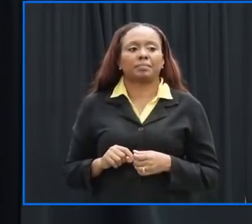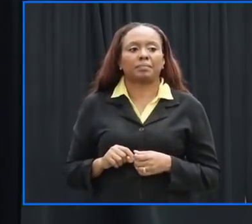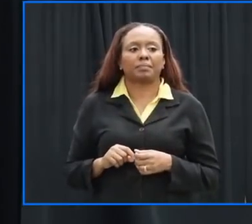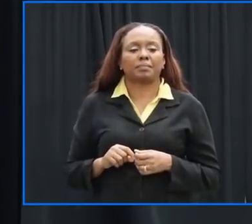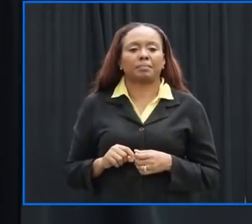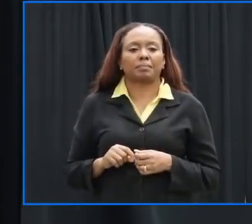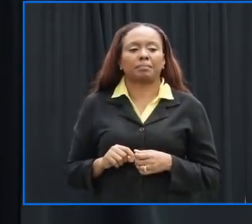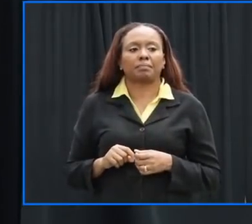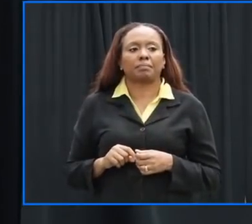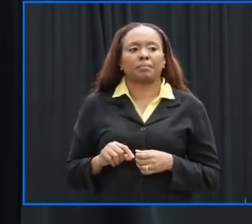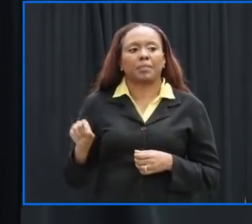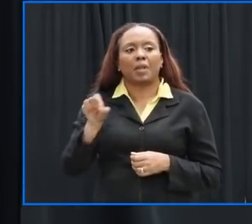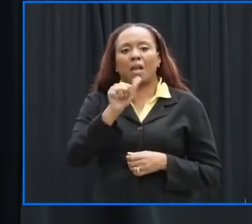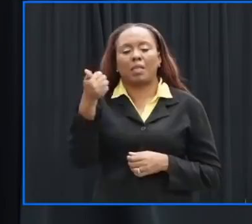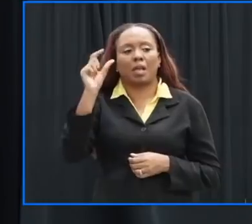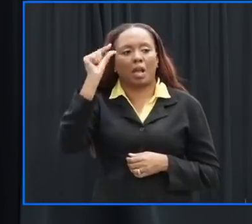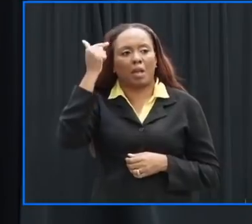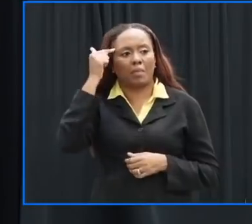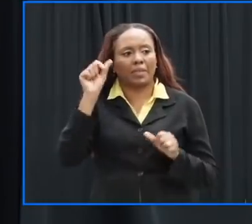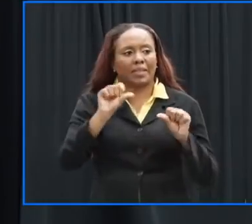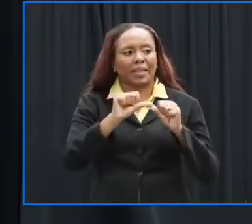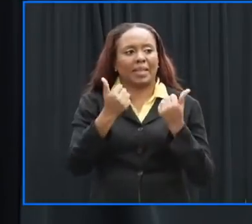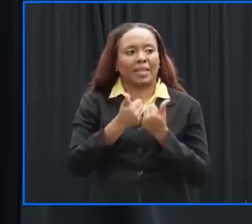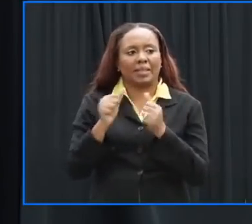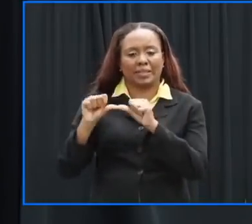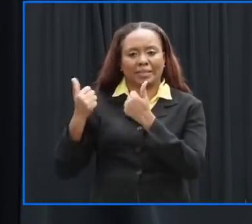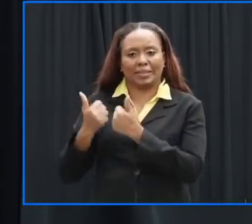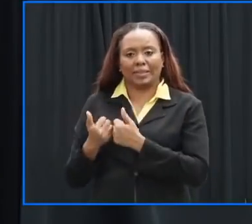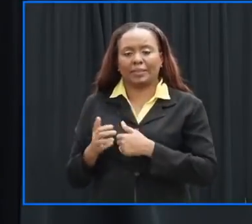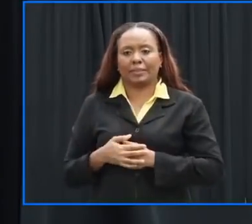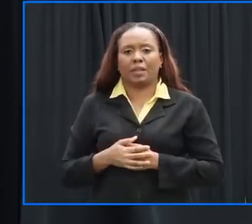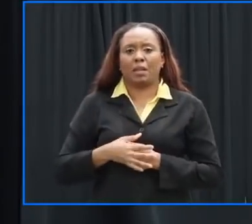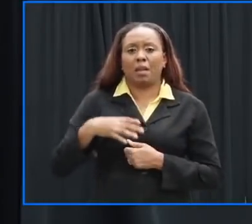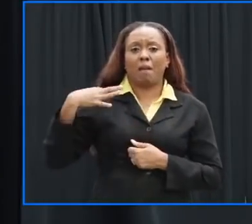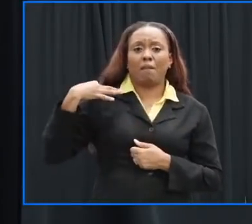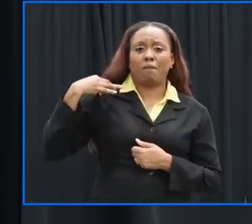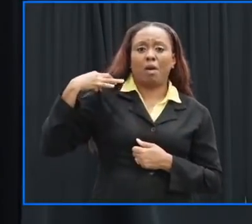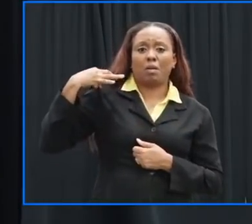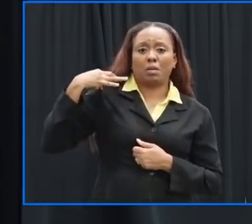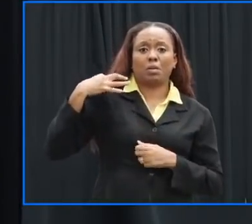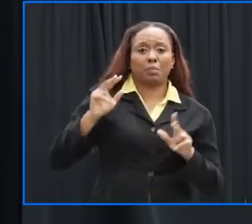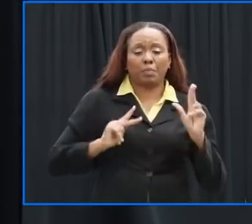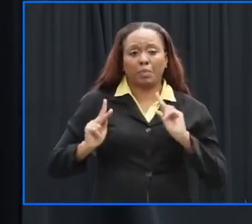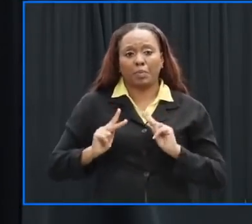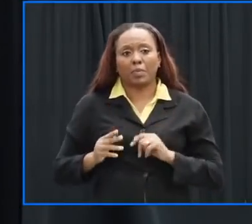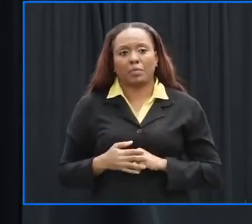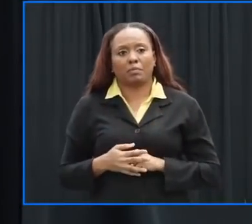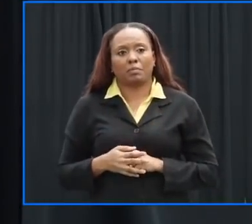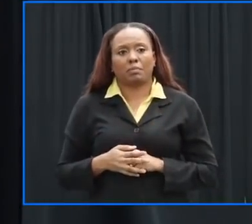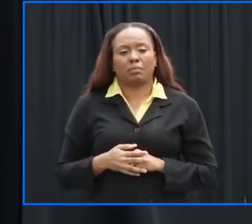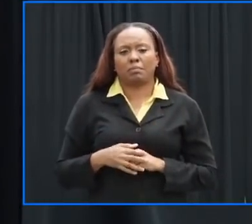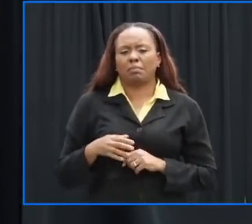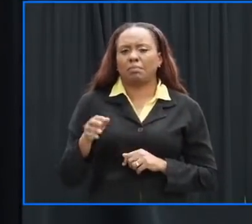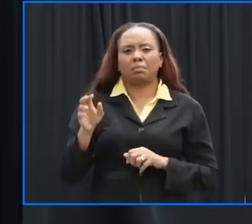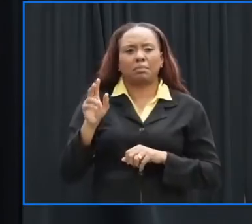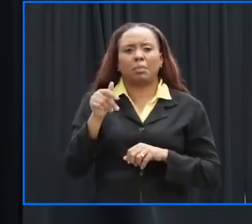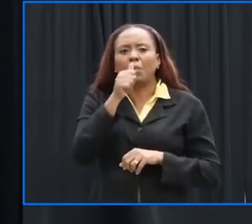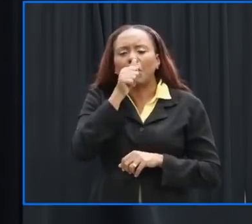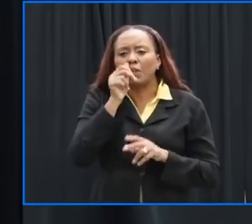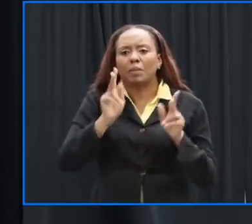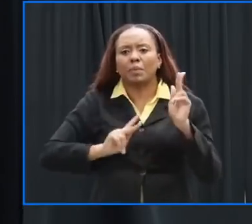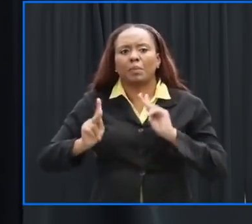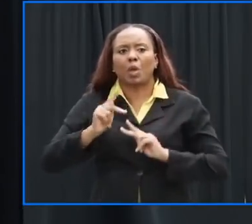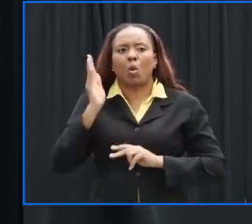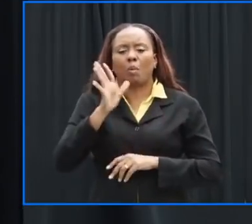various agencies of government as well as volunteers and the private sector will be a part of that coordination cell